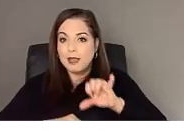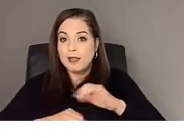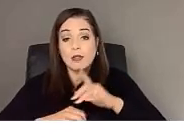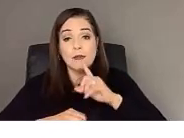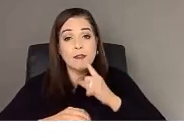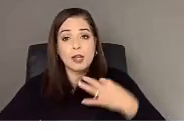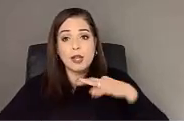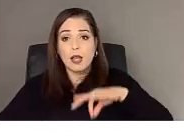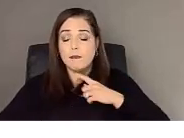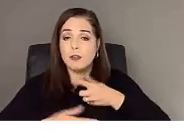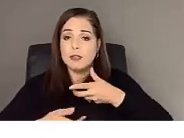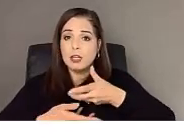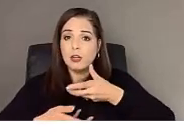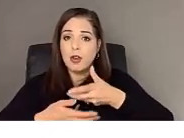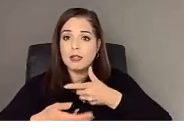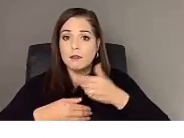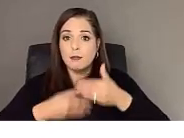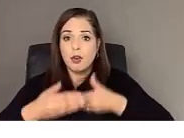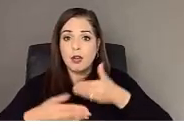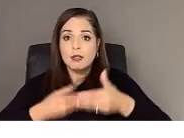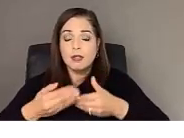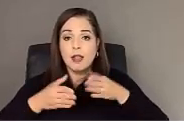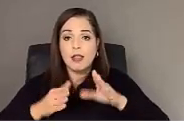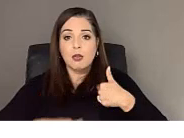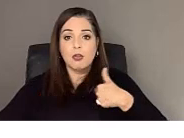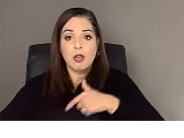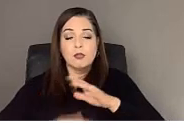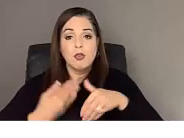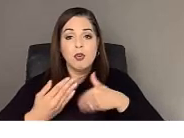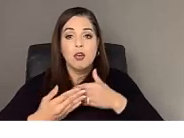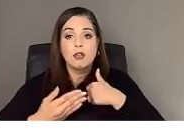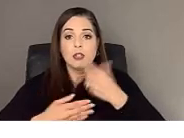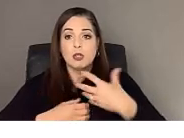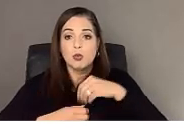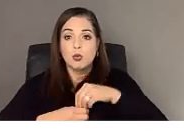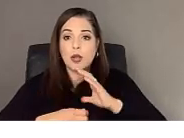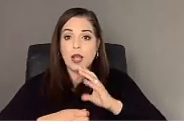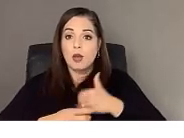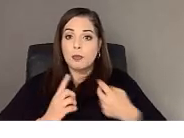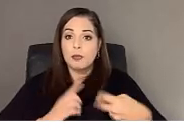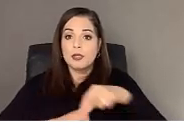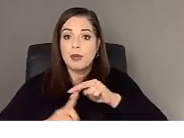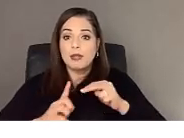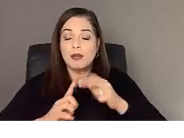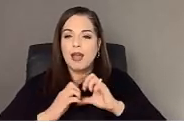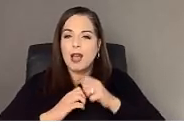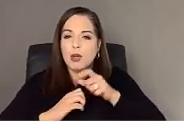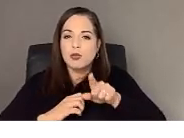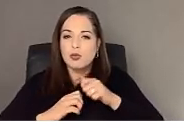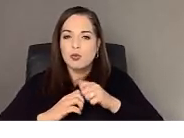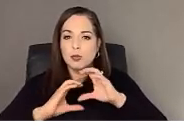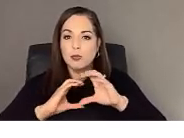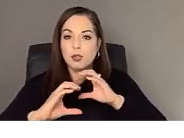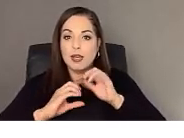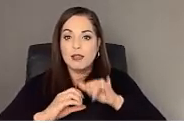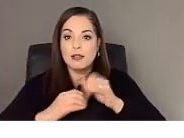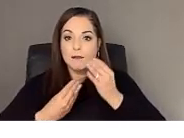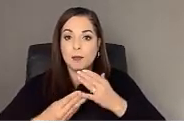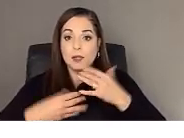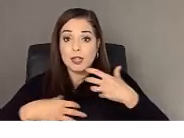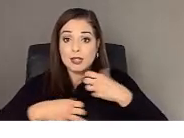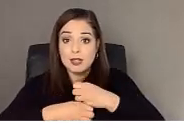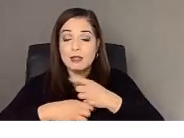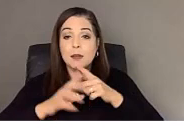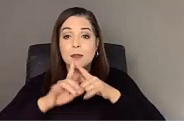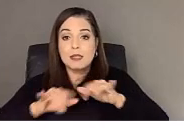interactive process that allowed all of us to include our perspectives for how to communicate the information concisely while honoring